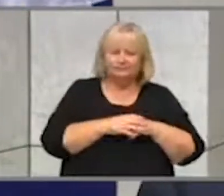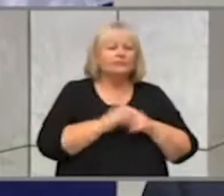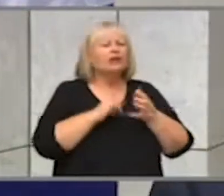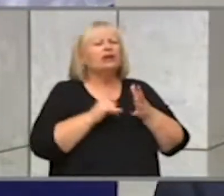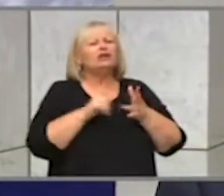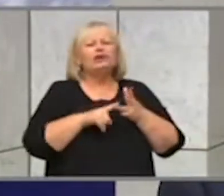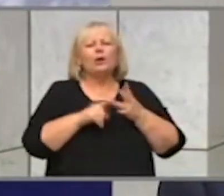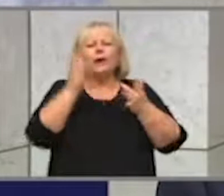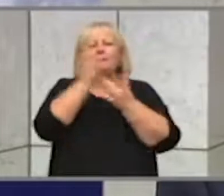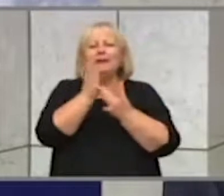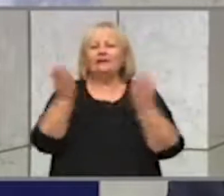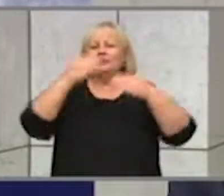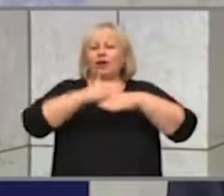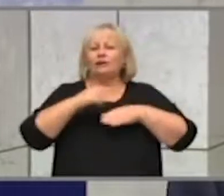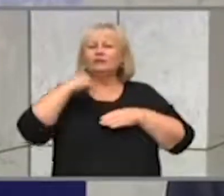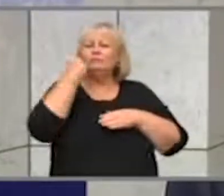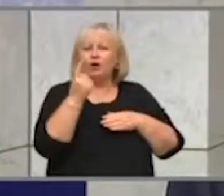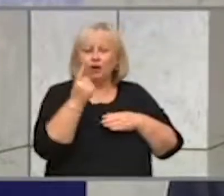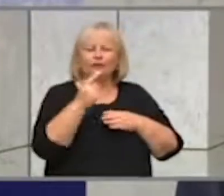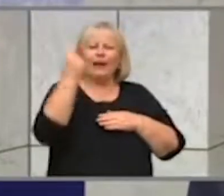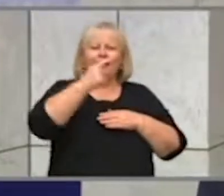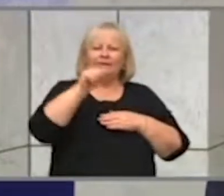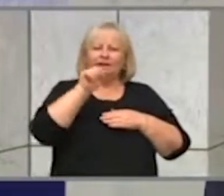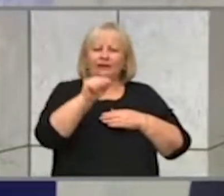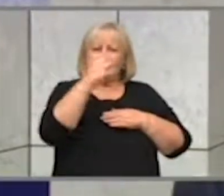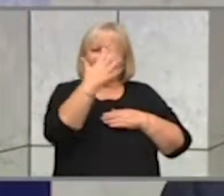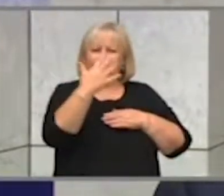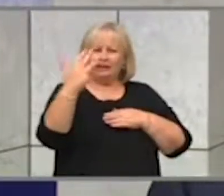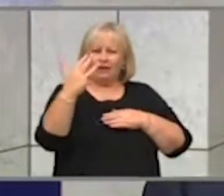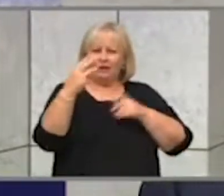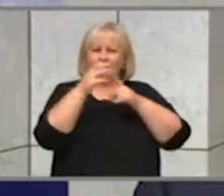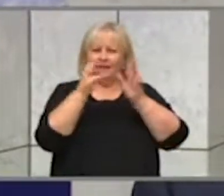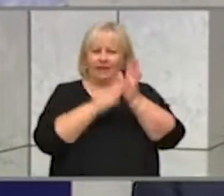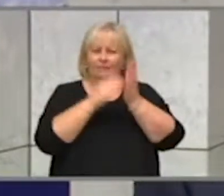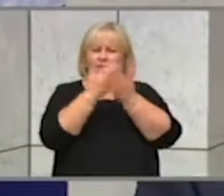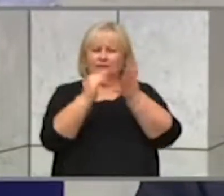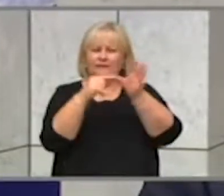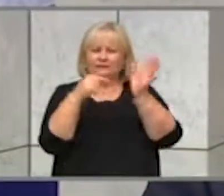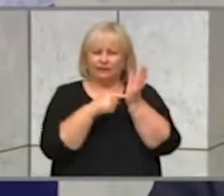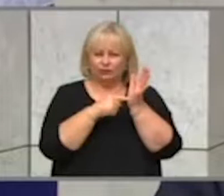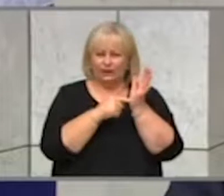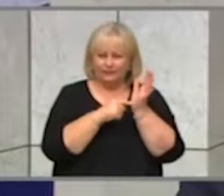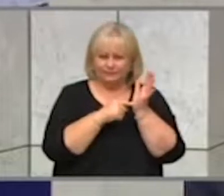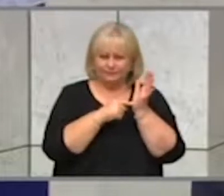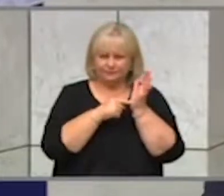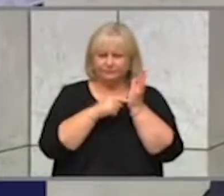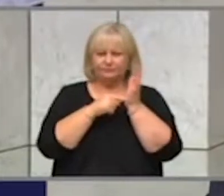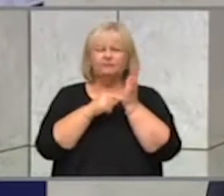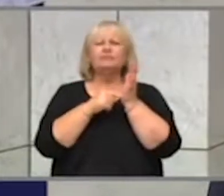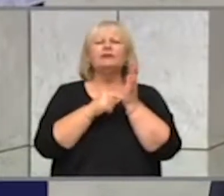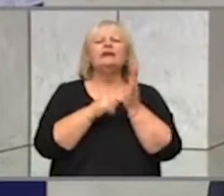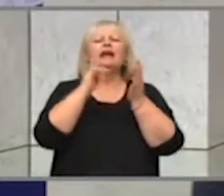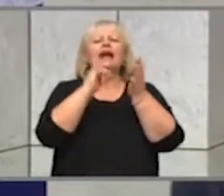than midnight tomorrow, that's 11.59pm Saturday, states and